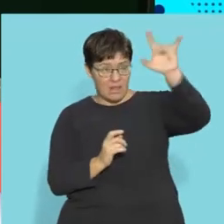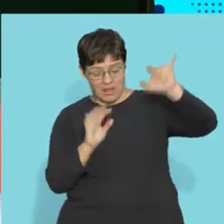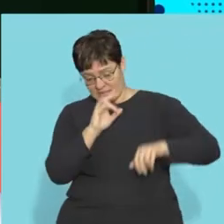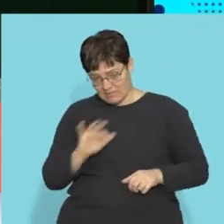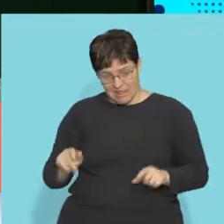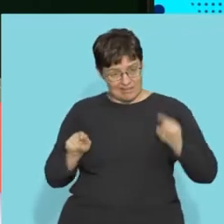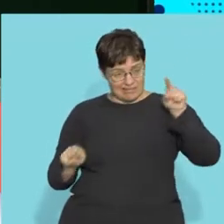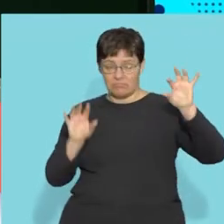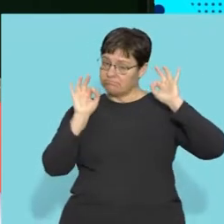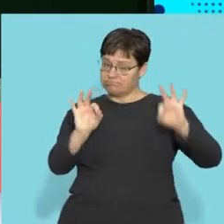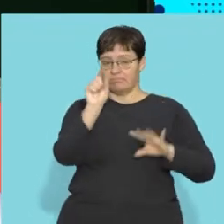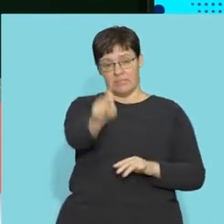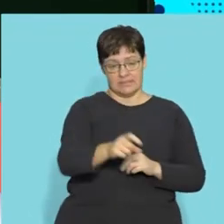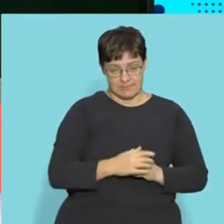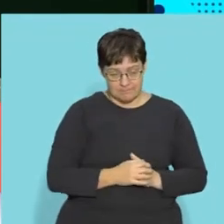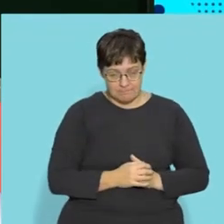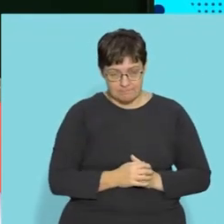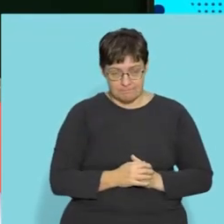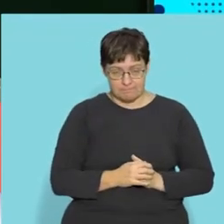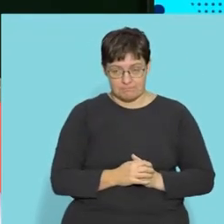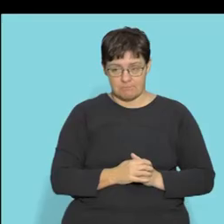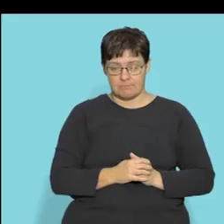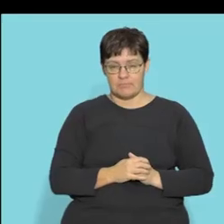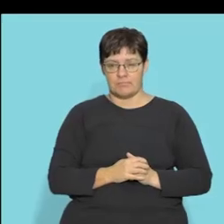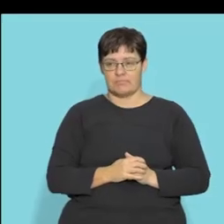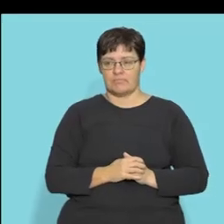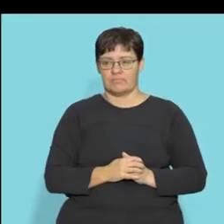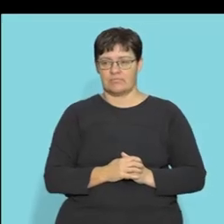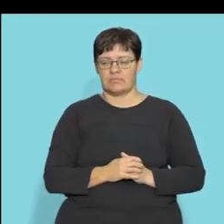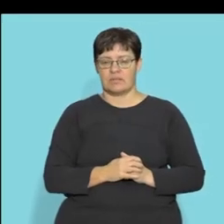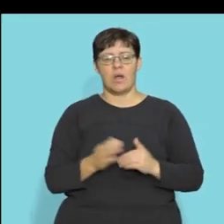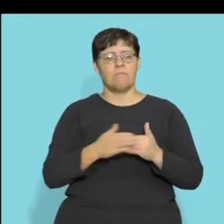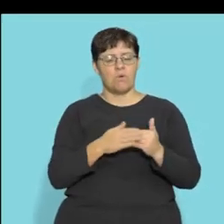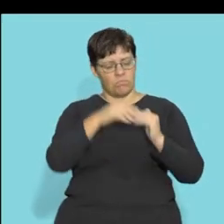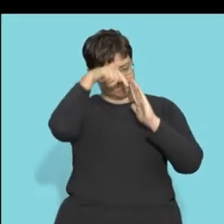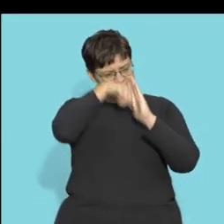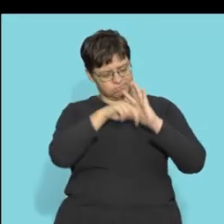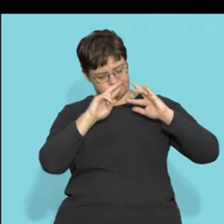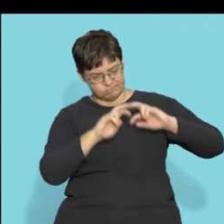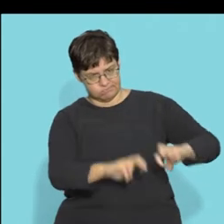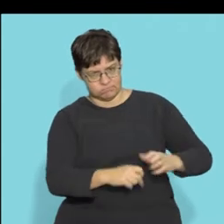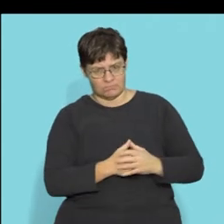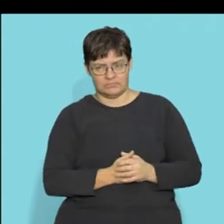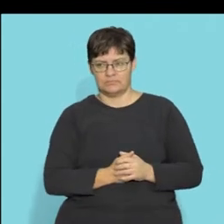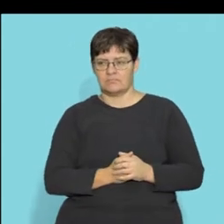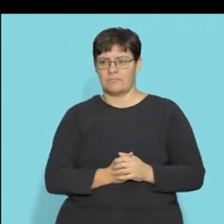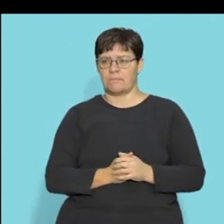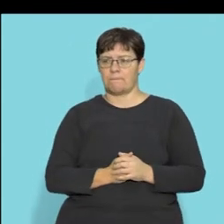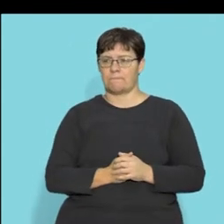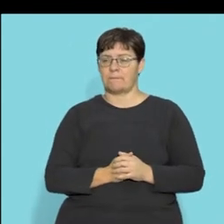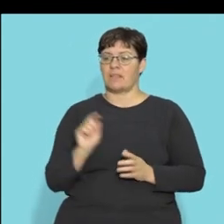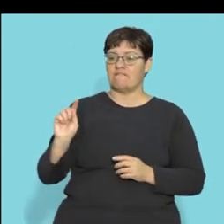sure that you know the spelling of those two words right so let's go into more detail of each part